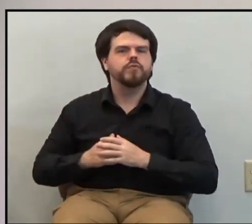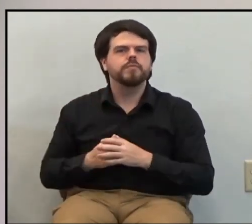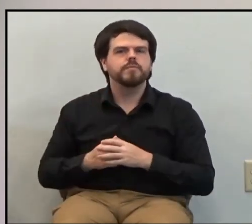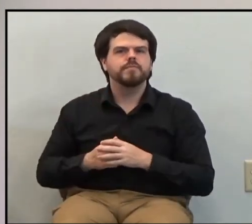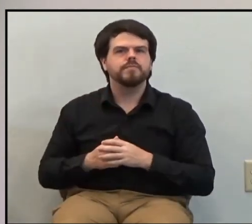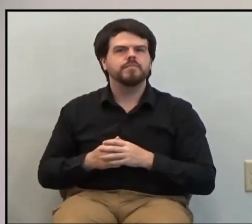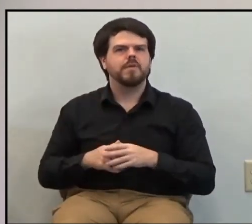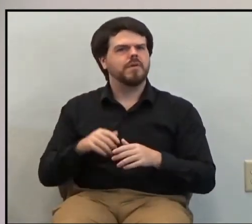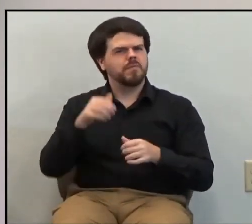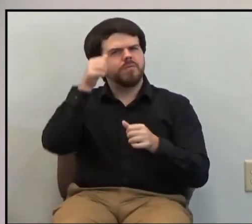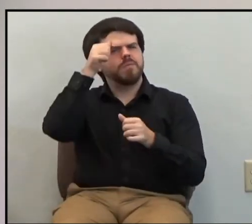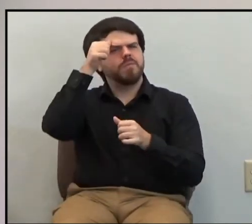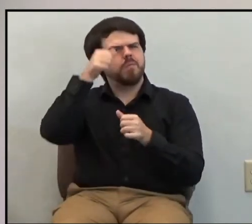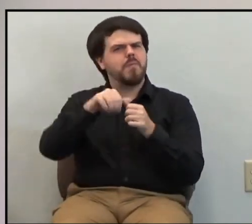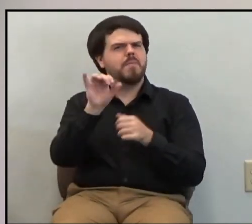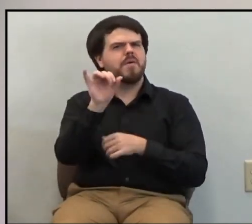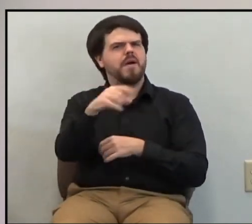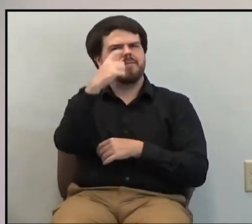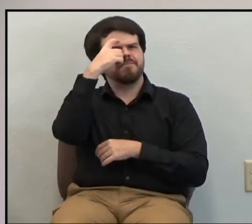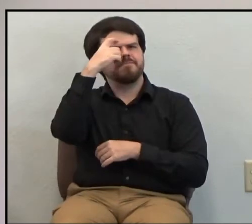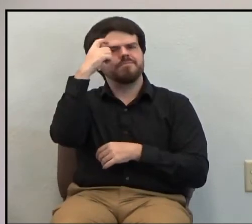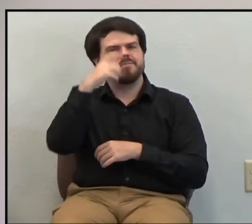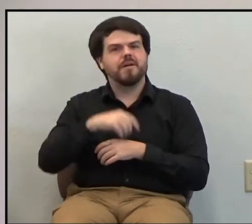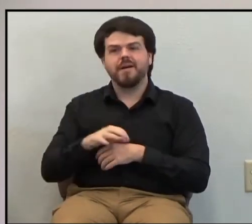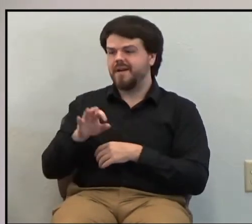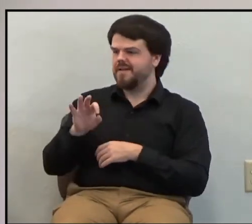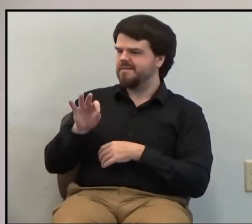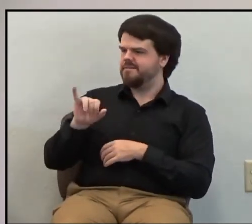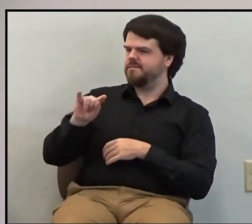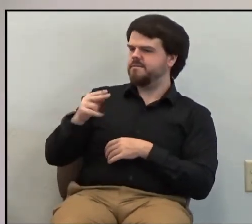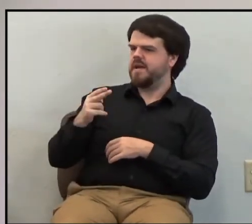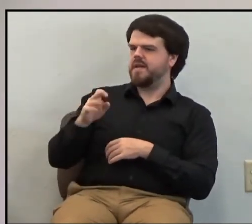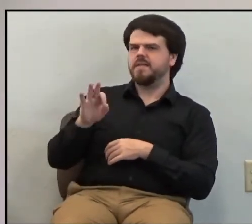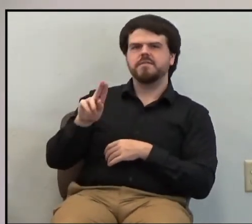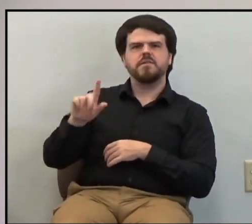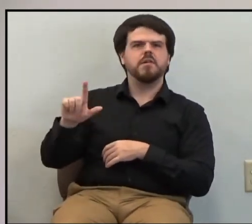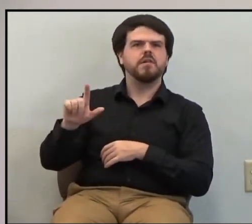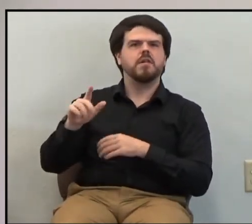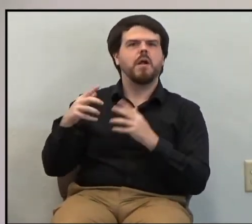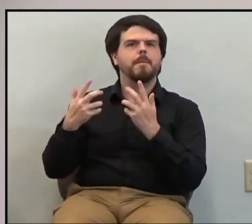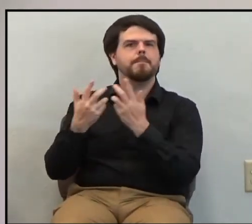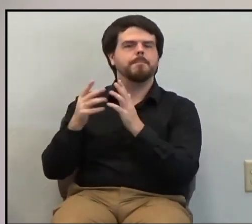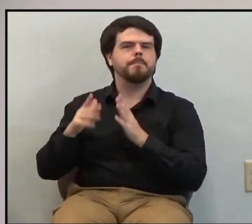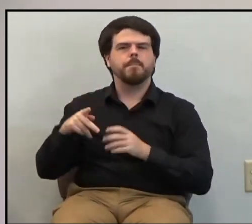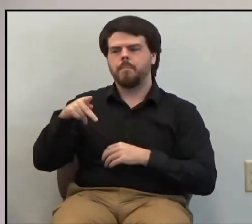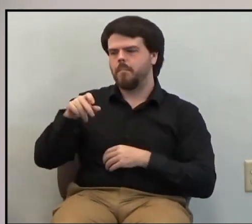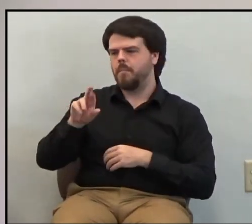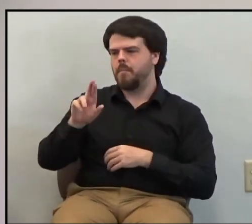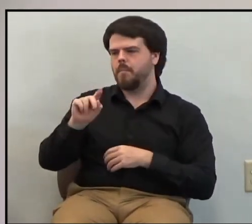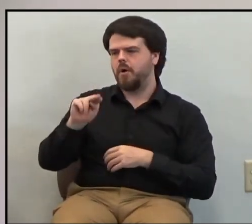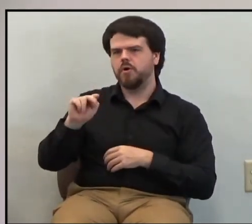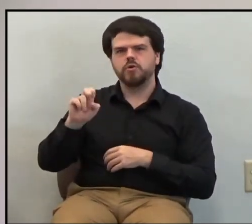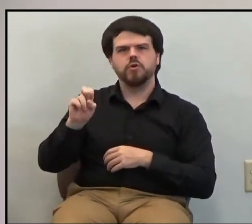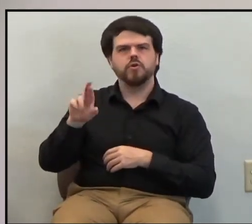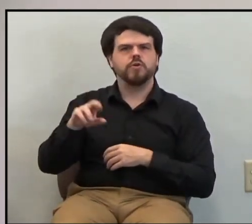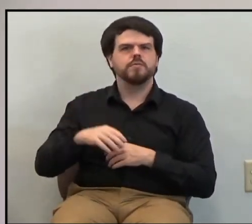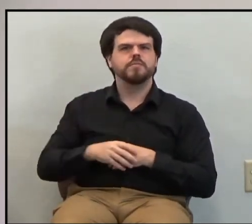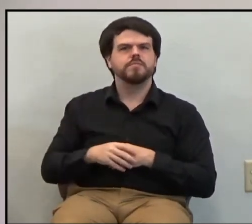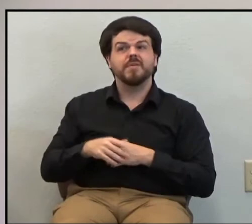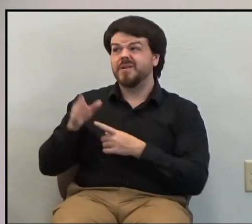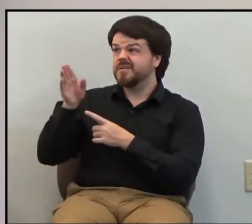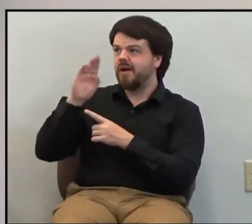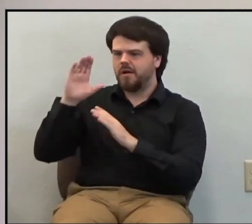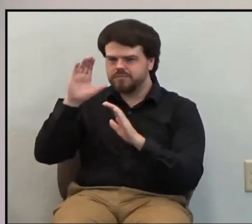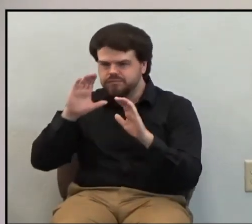Mark that, brother. Mark it. Silas was a faithful partner. God seeks faithful or